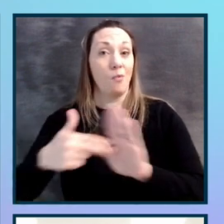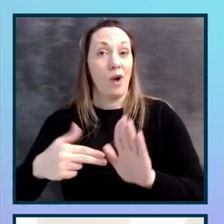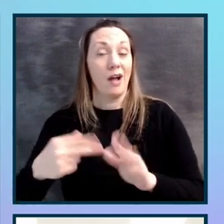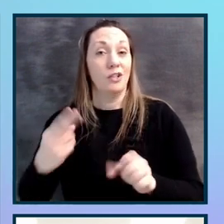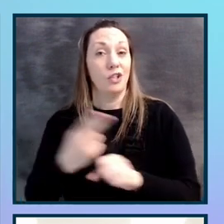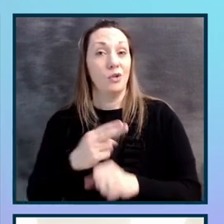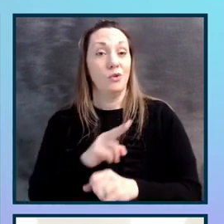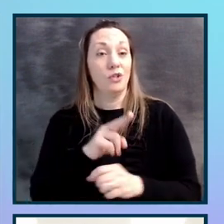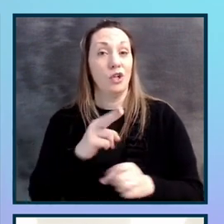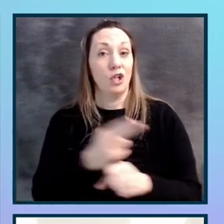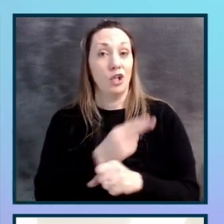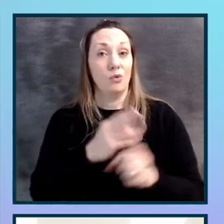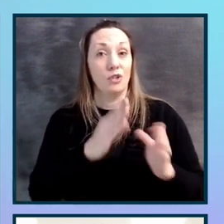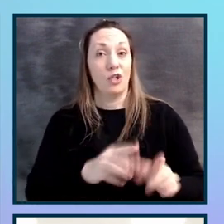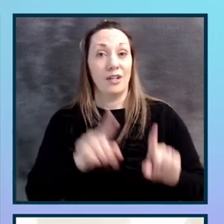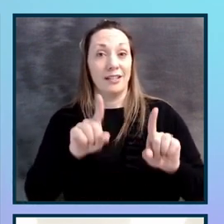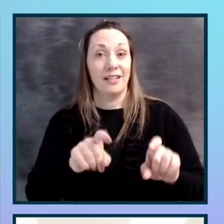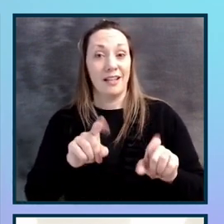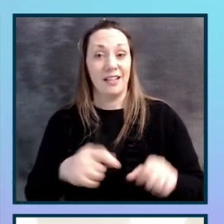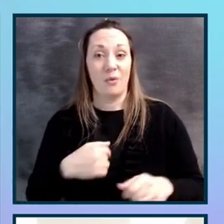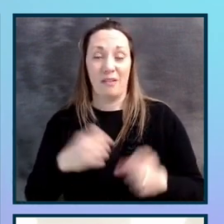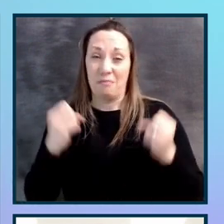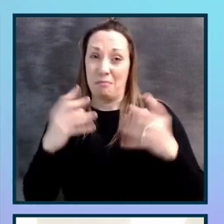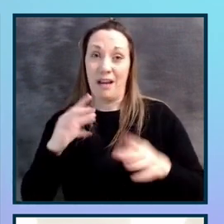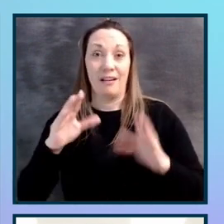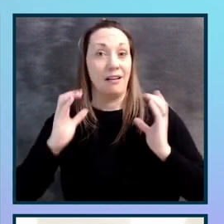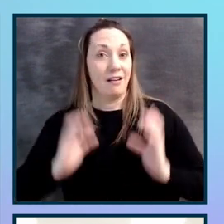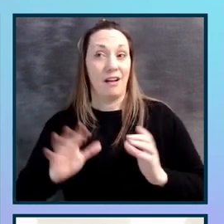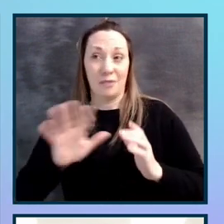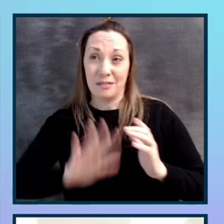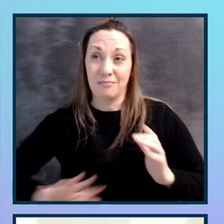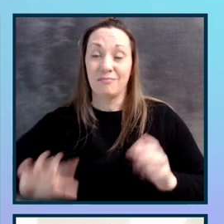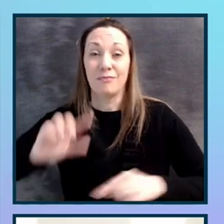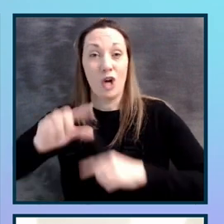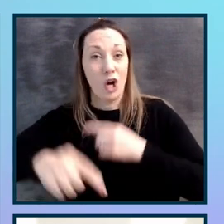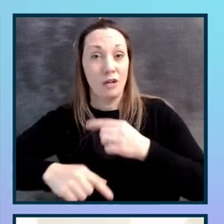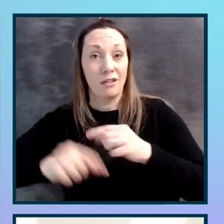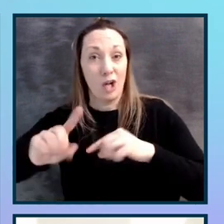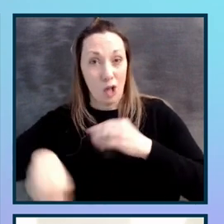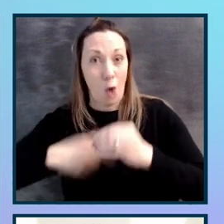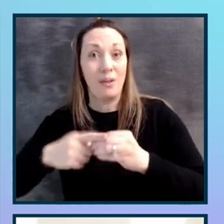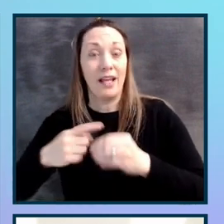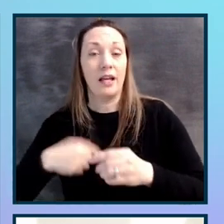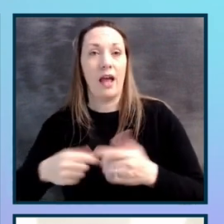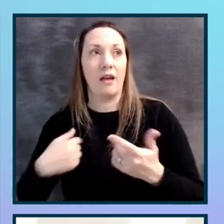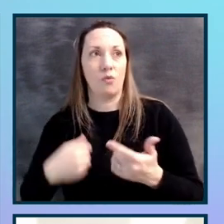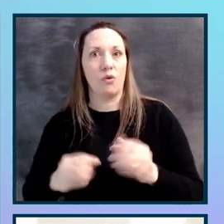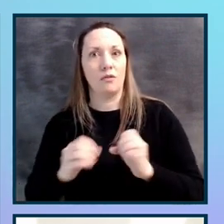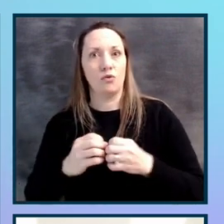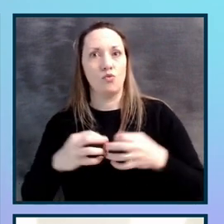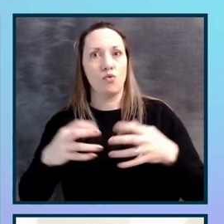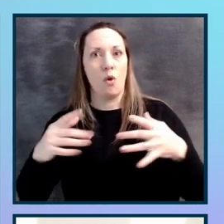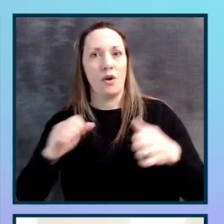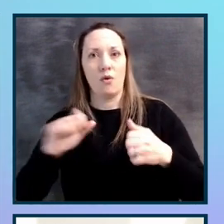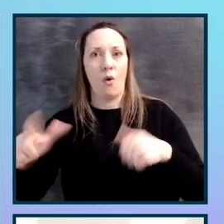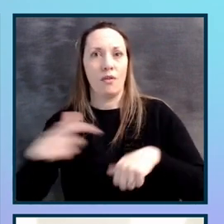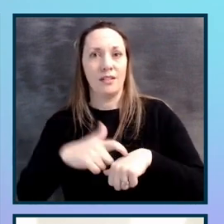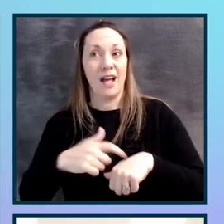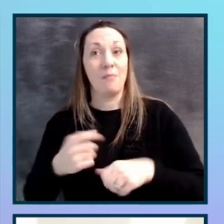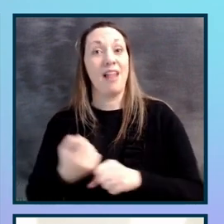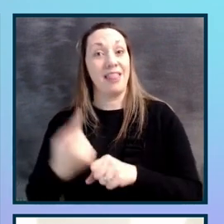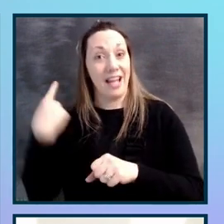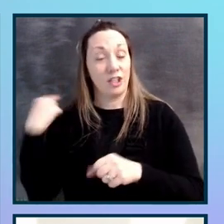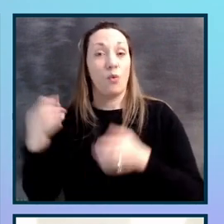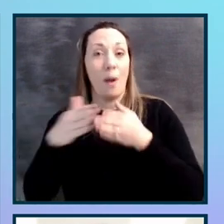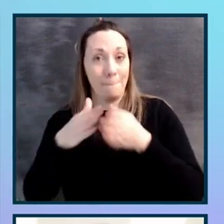650 plus employees globally and we're growing all the time. We actually went public last year as a company. We've